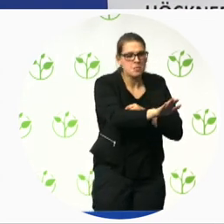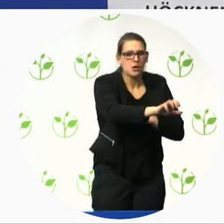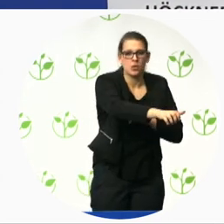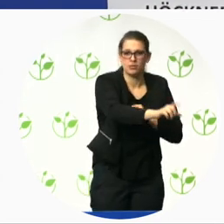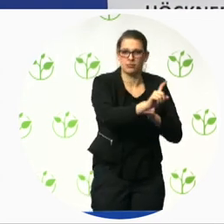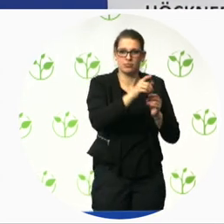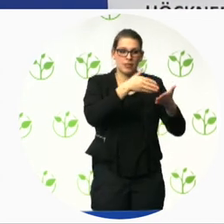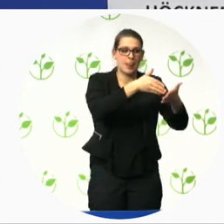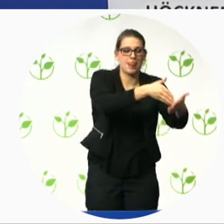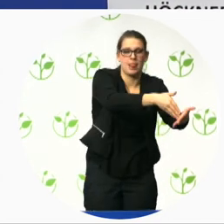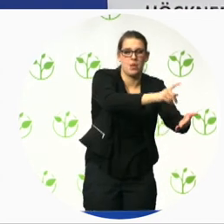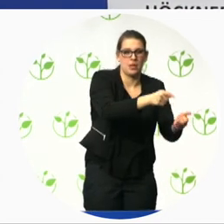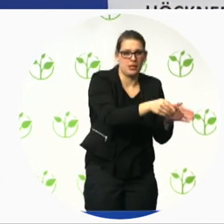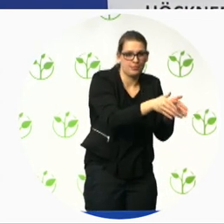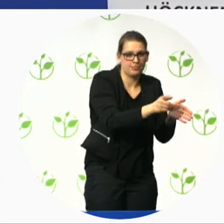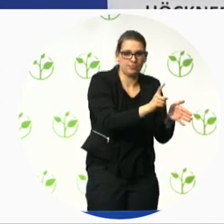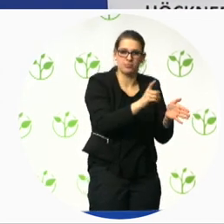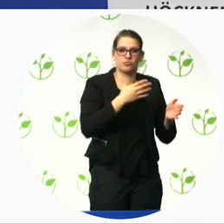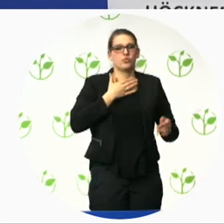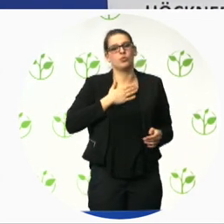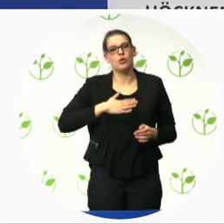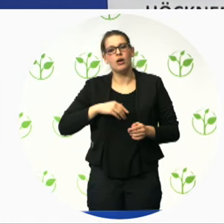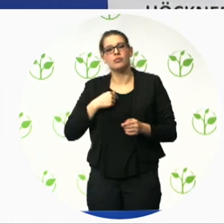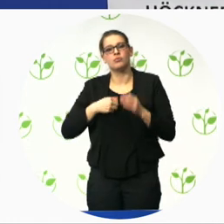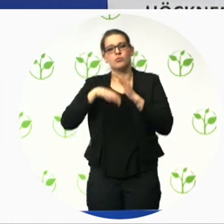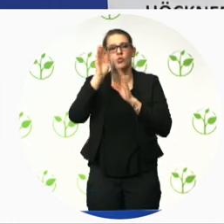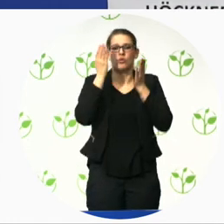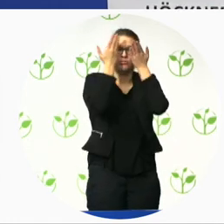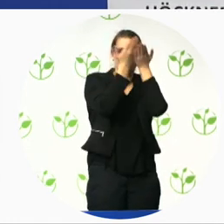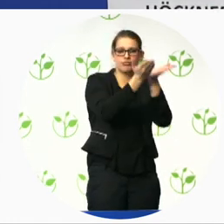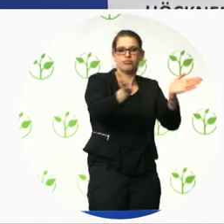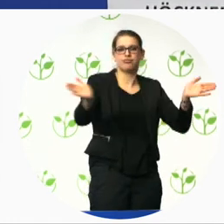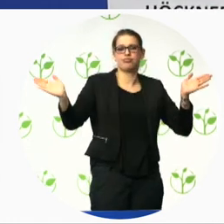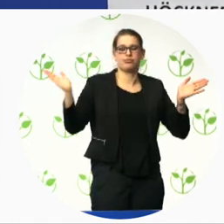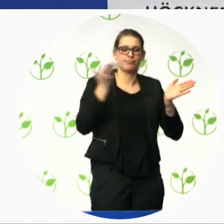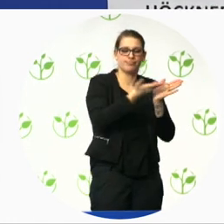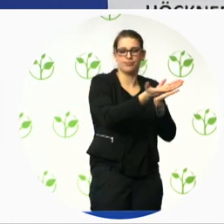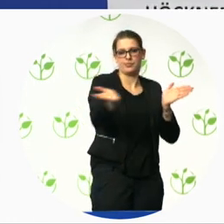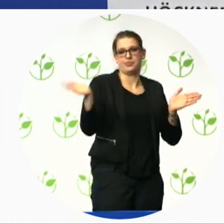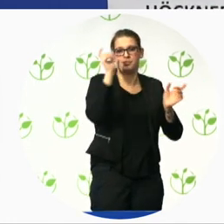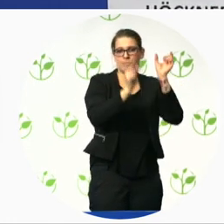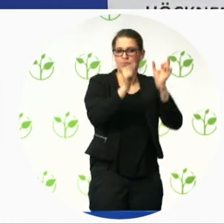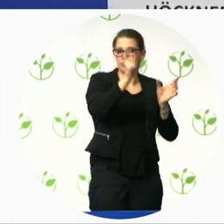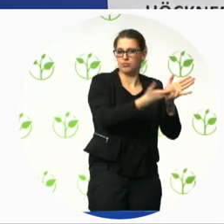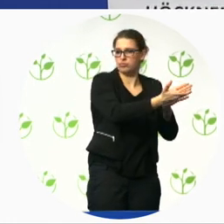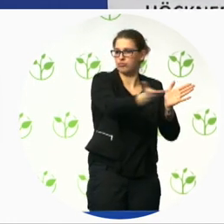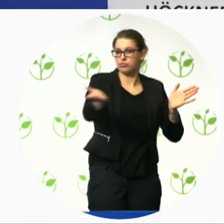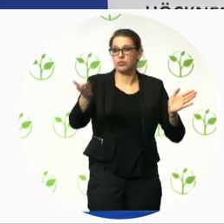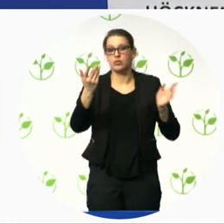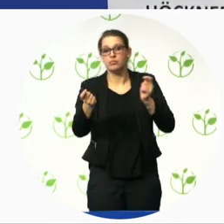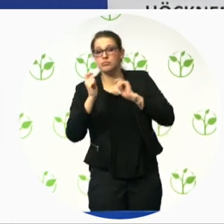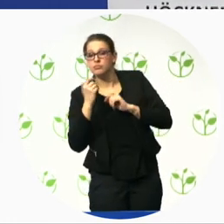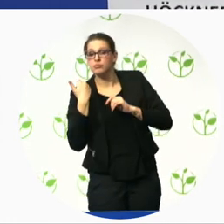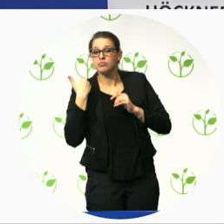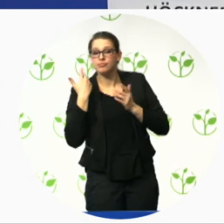a wide diverse group of people can apply and be successful in this certification based on the evaluation by the expert